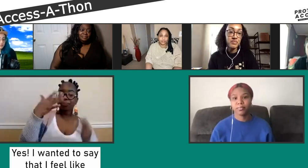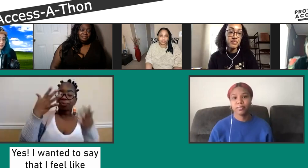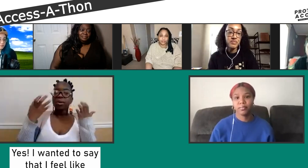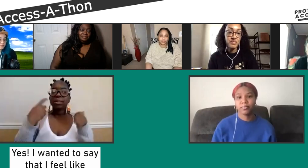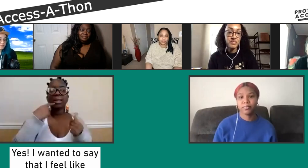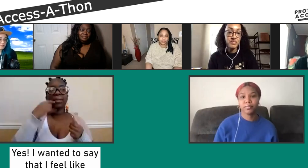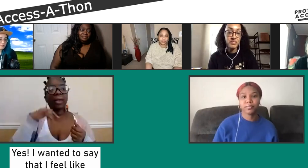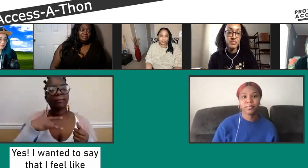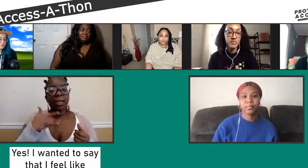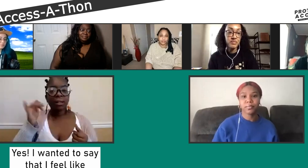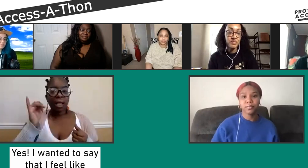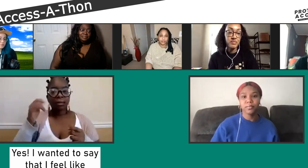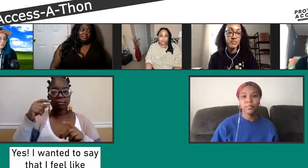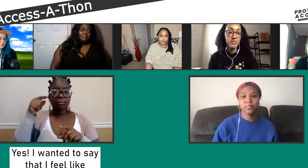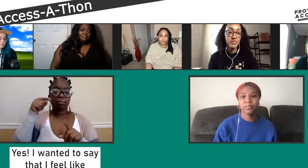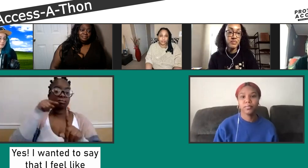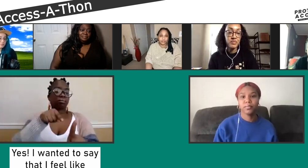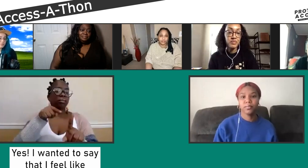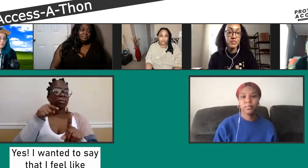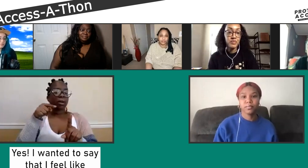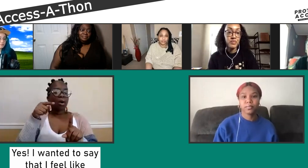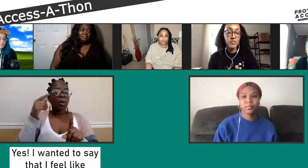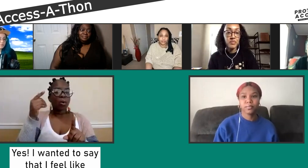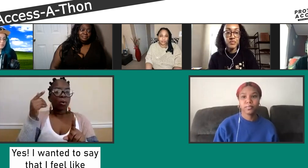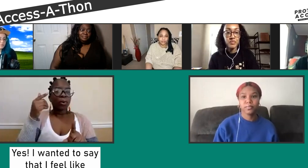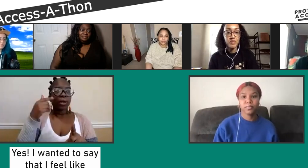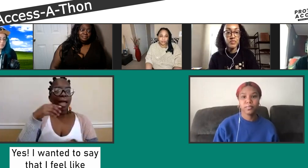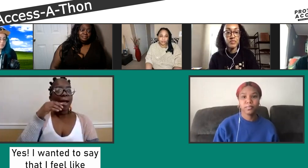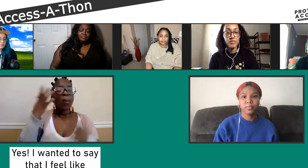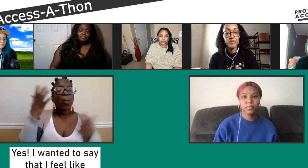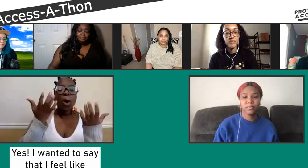Yeah. Yeah. I wanted to say that I feel like,